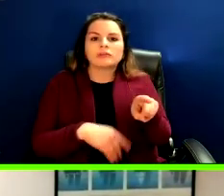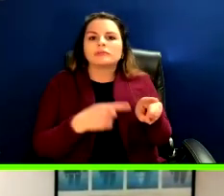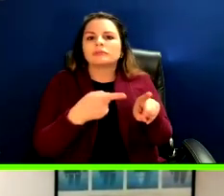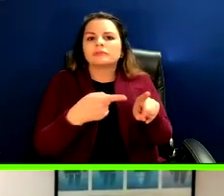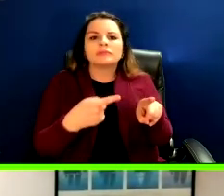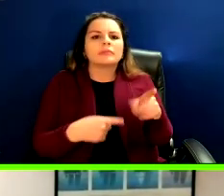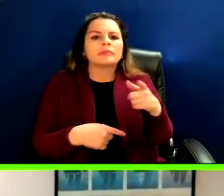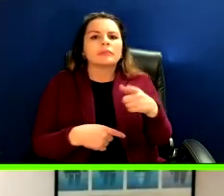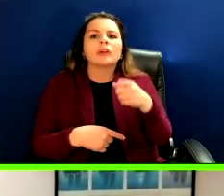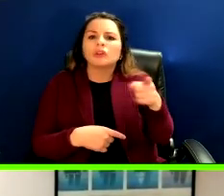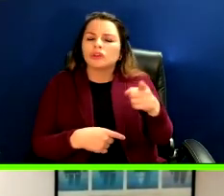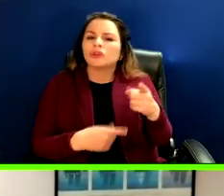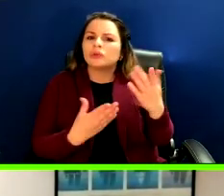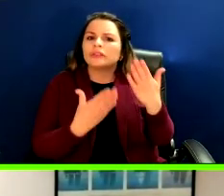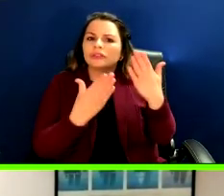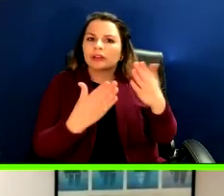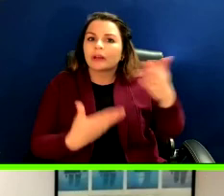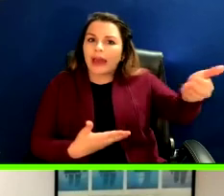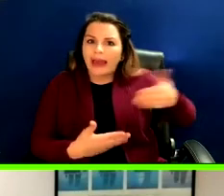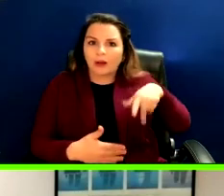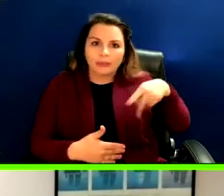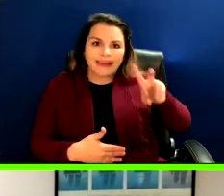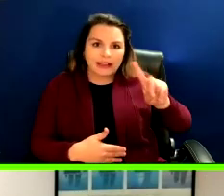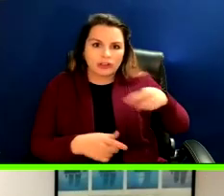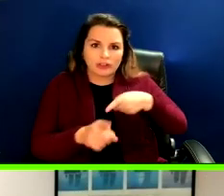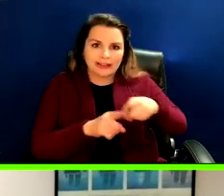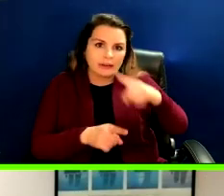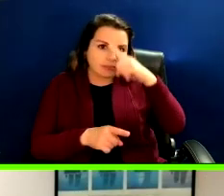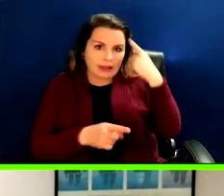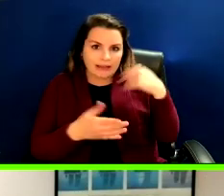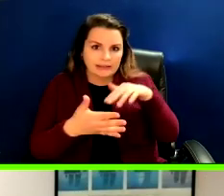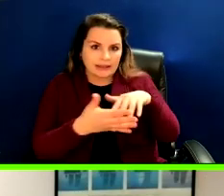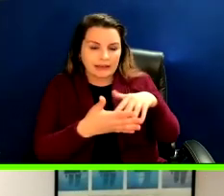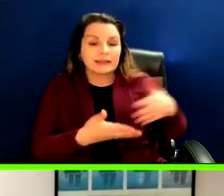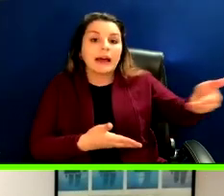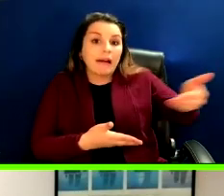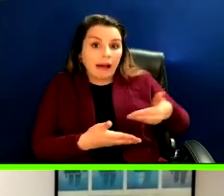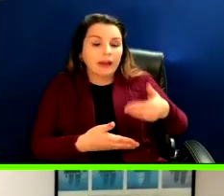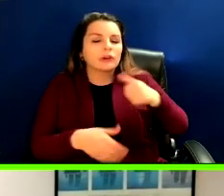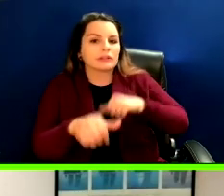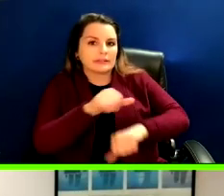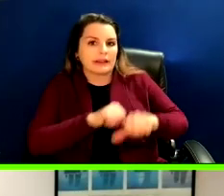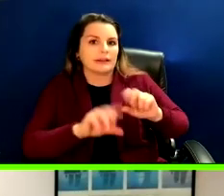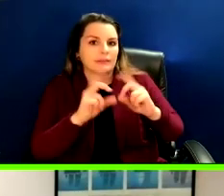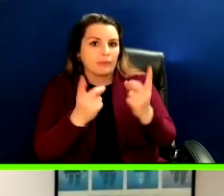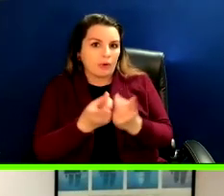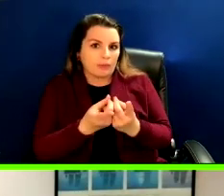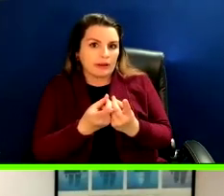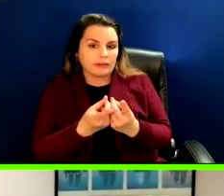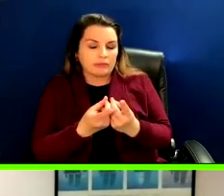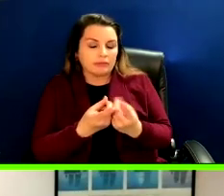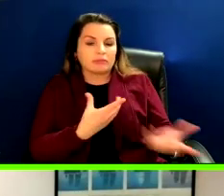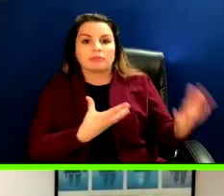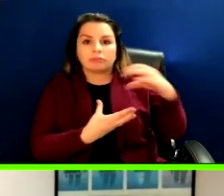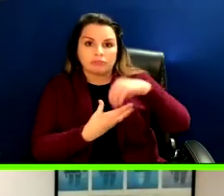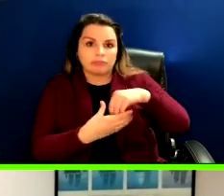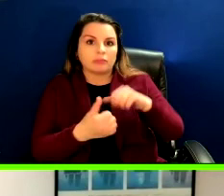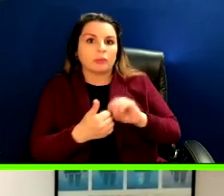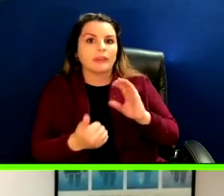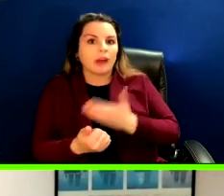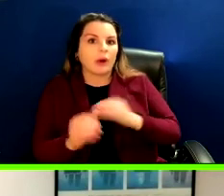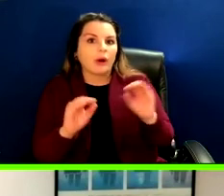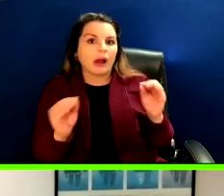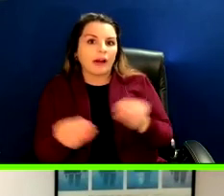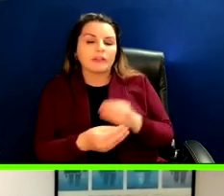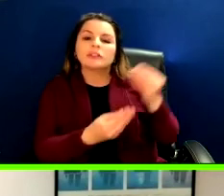I was thinking about your suggestion that we hire PhDs in black studies into science department and in our offices to provide thoughtful lifestyle